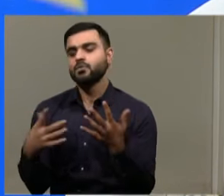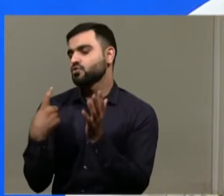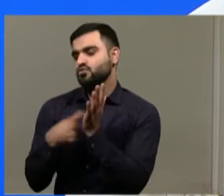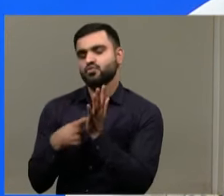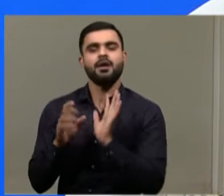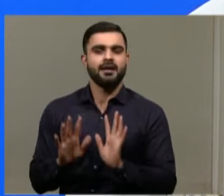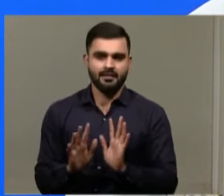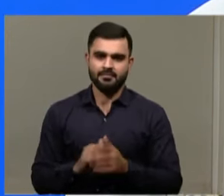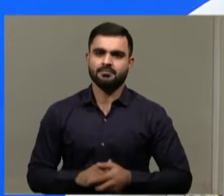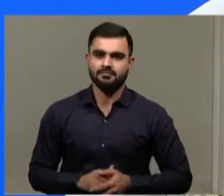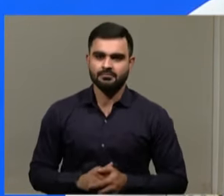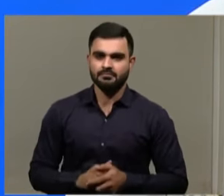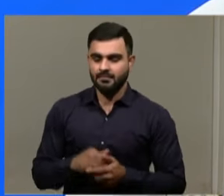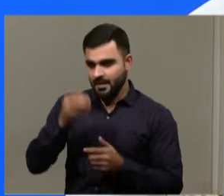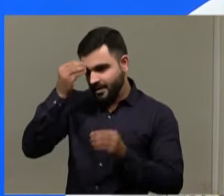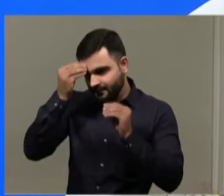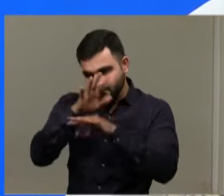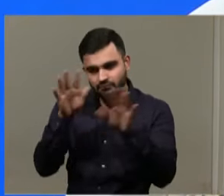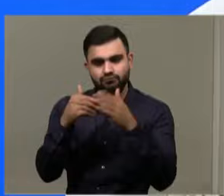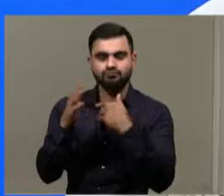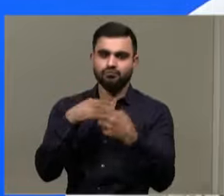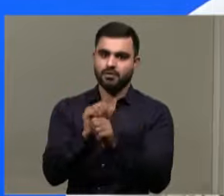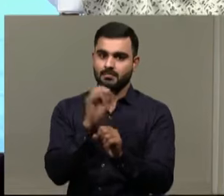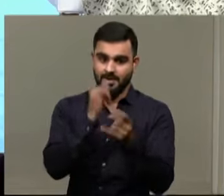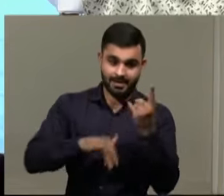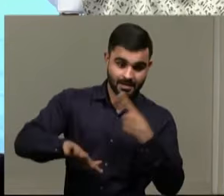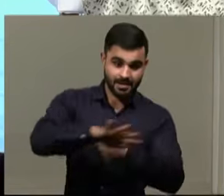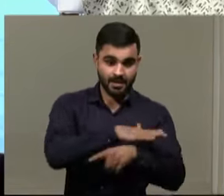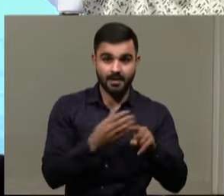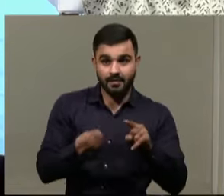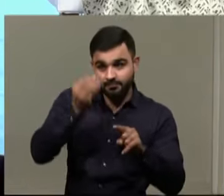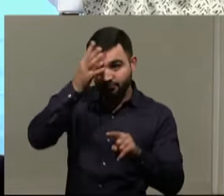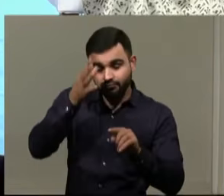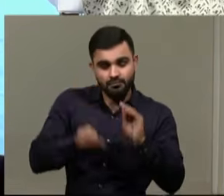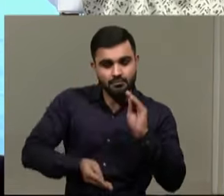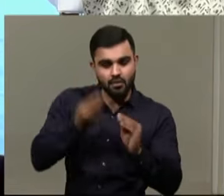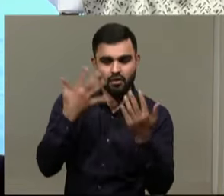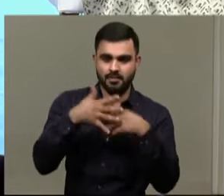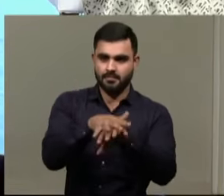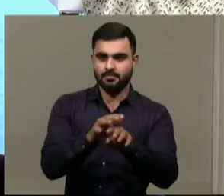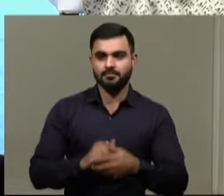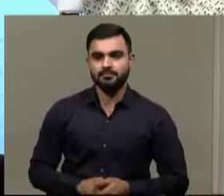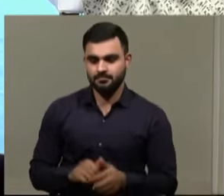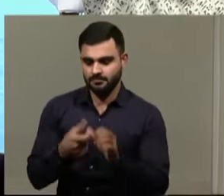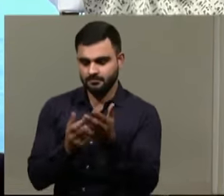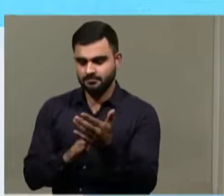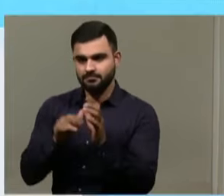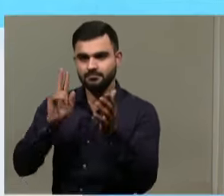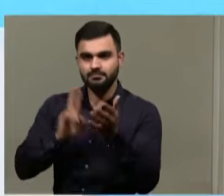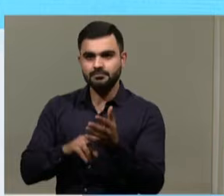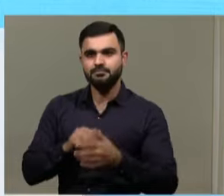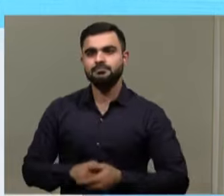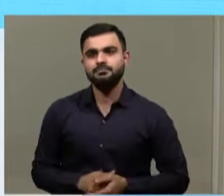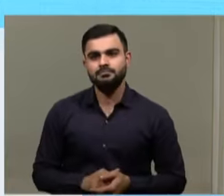little, the awareness will be built. To make society more aware and inclusive. Yeah. Yes, Dan. Aman, just